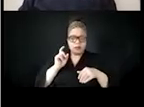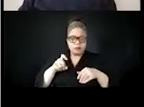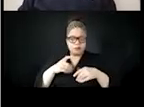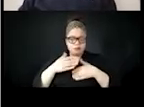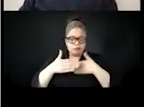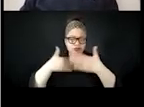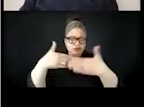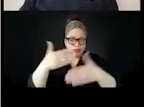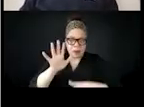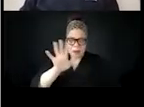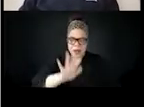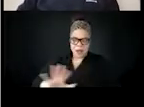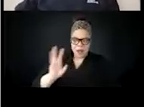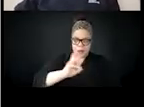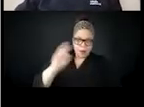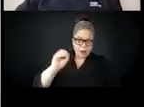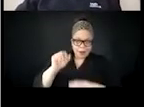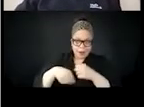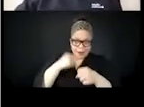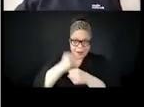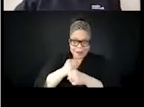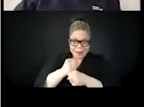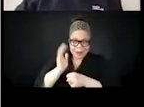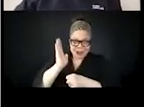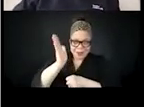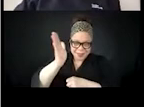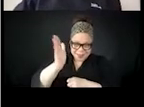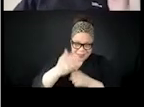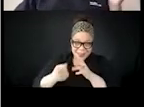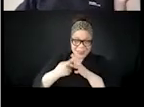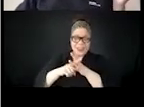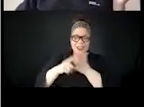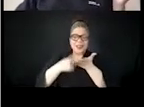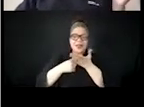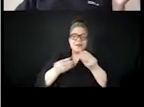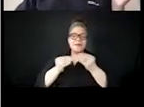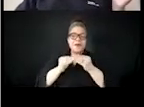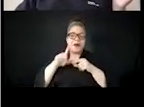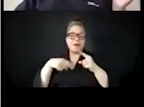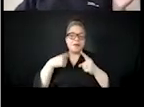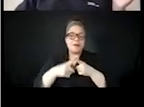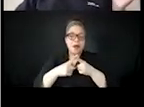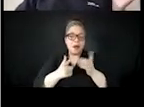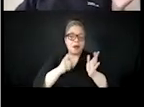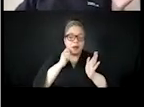disinformation, but I want to give space.